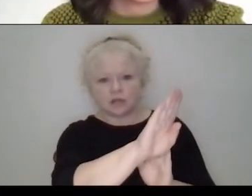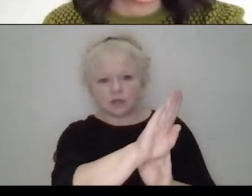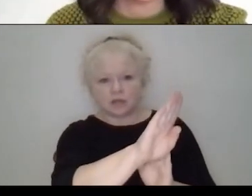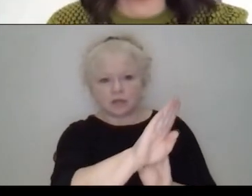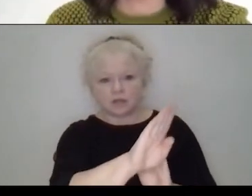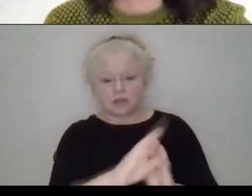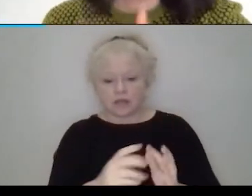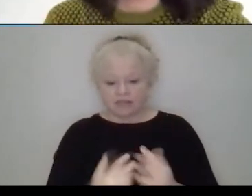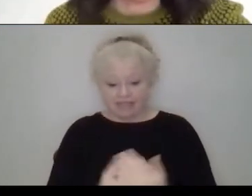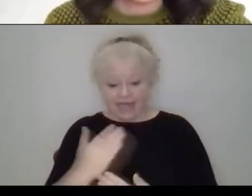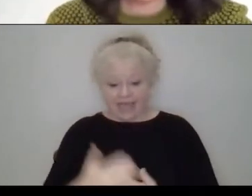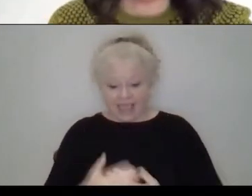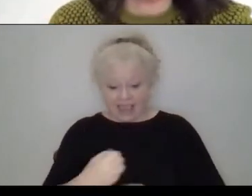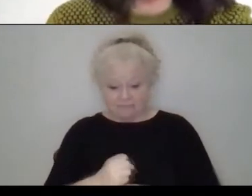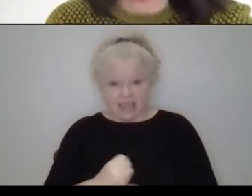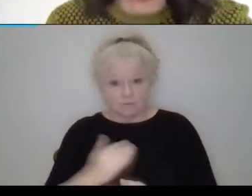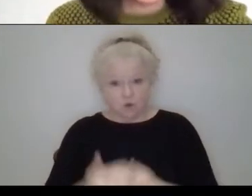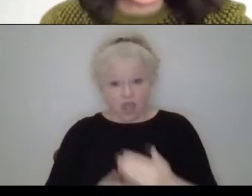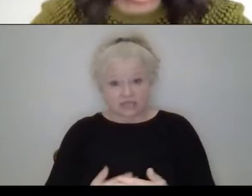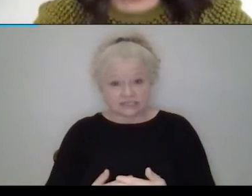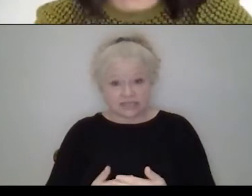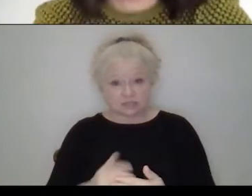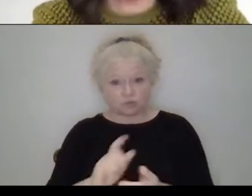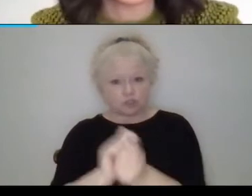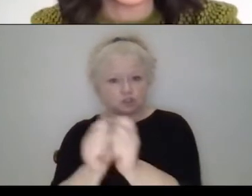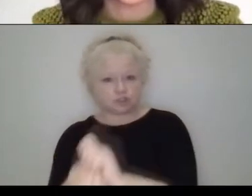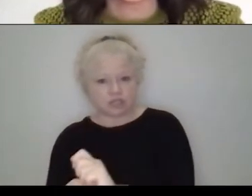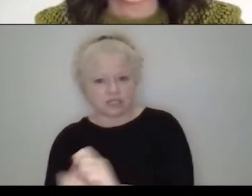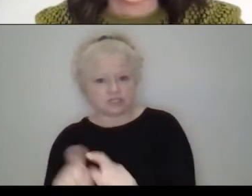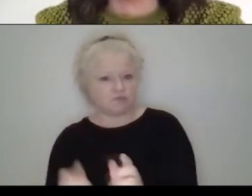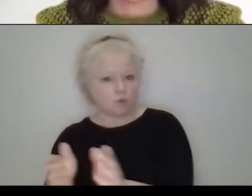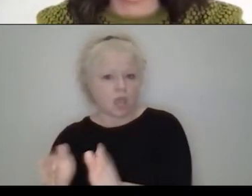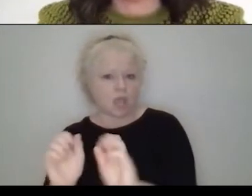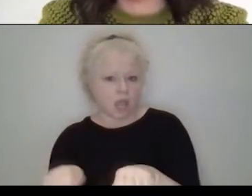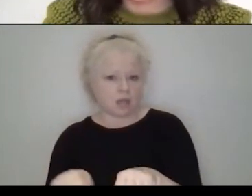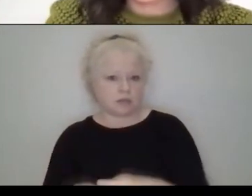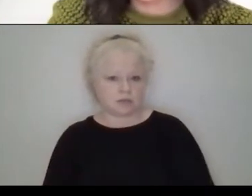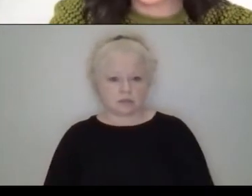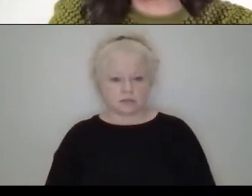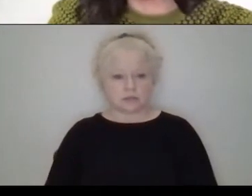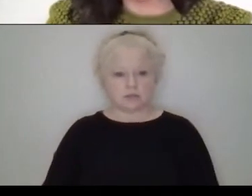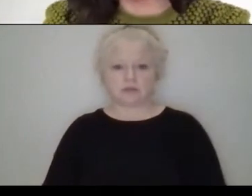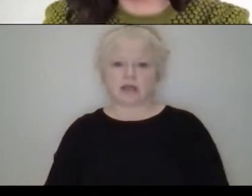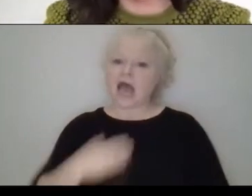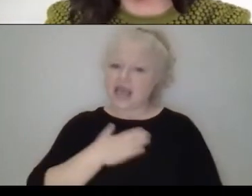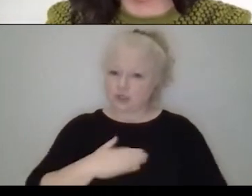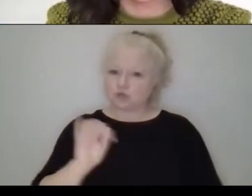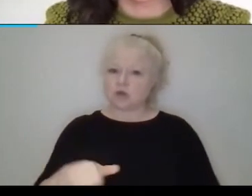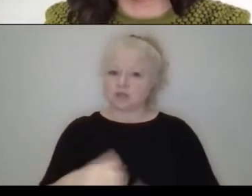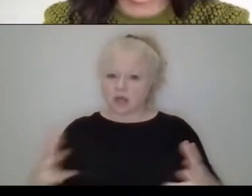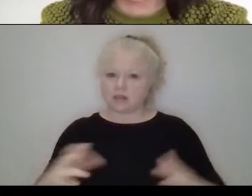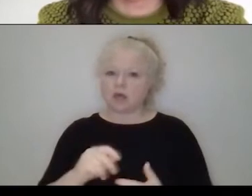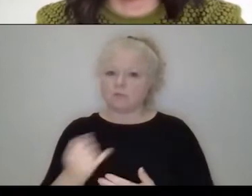process could be transforming and collaborating in many different ways. So, yeah, we, I enjoyed very much that